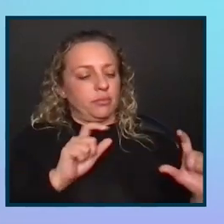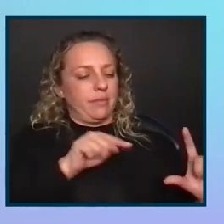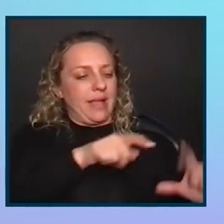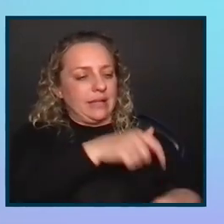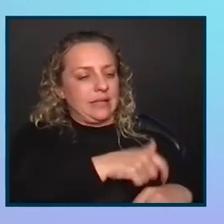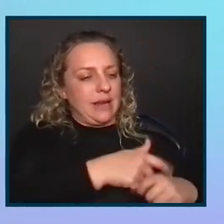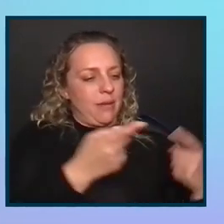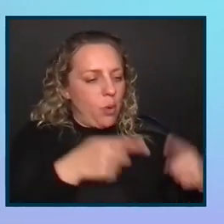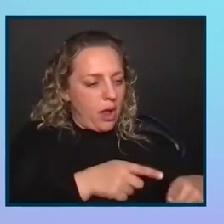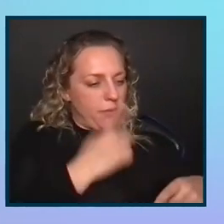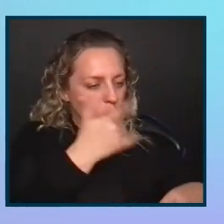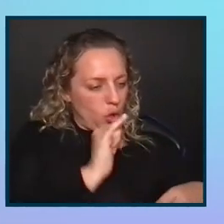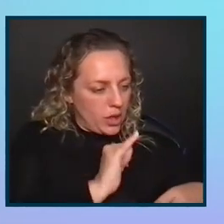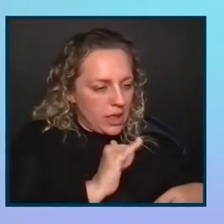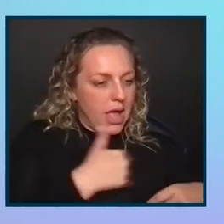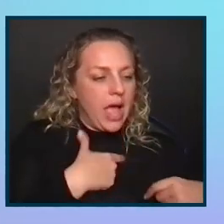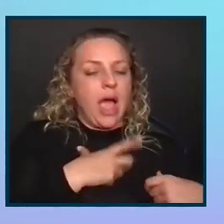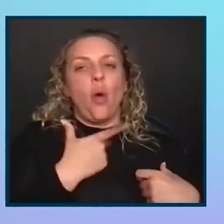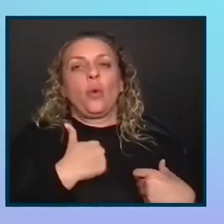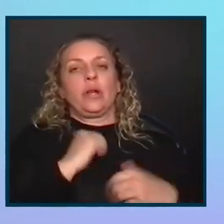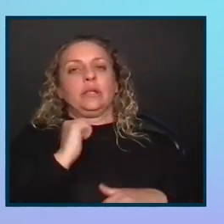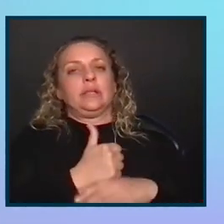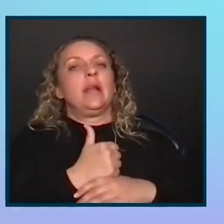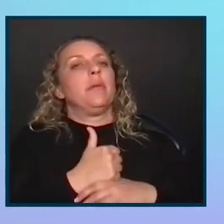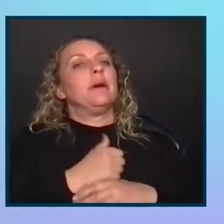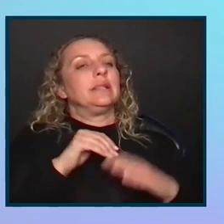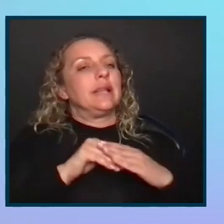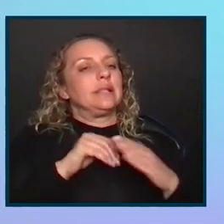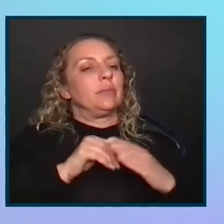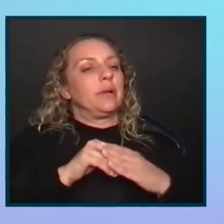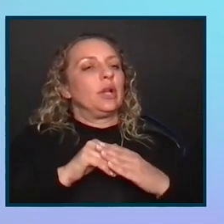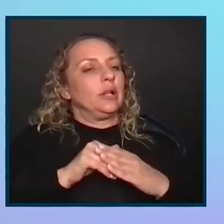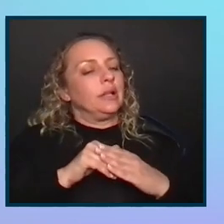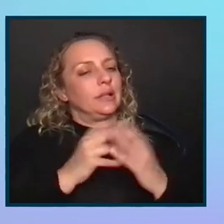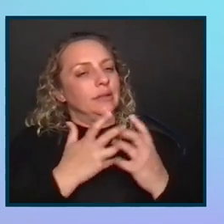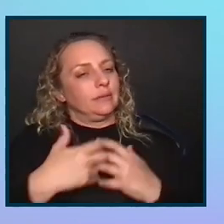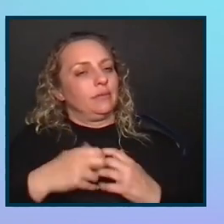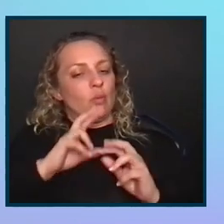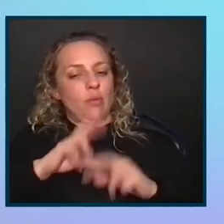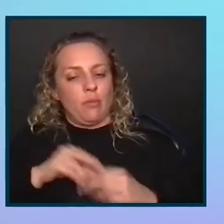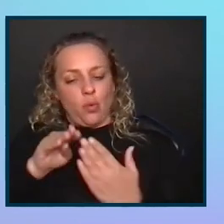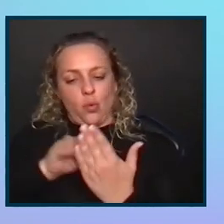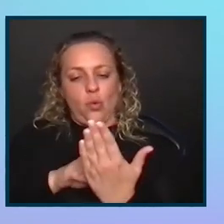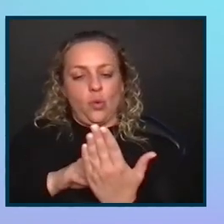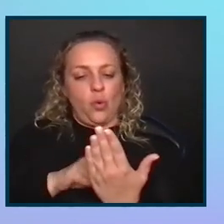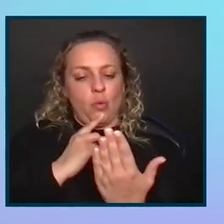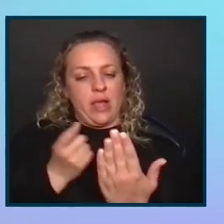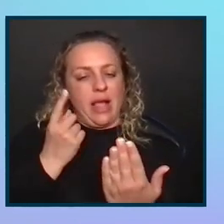allows us to build an accessibility conformance report, which is going to be pretty comprehensive looking at that.